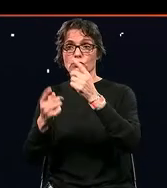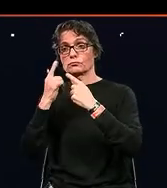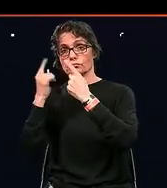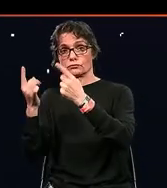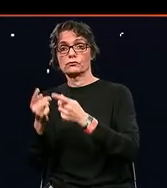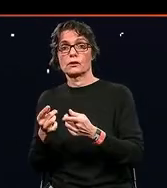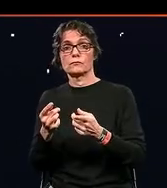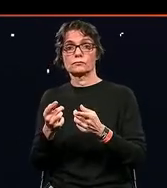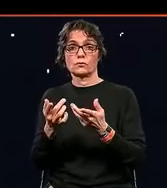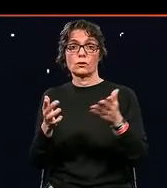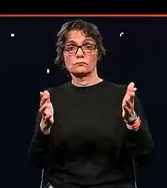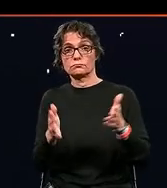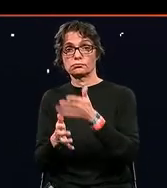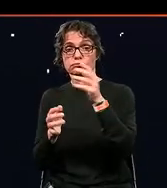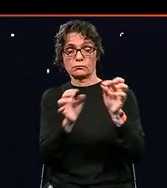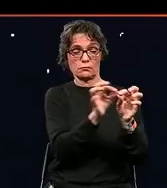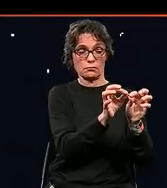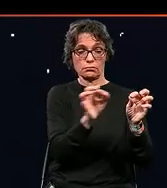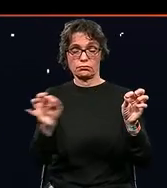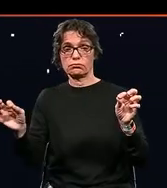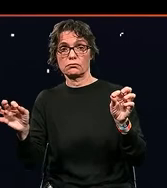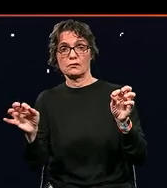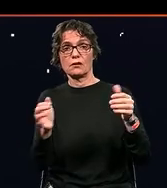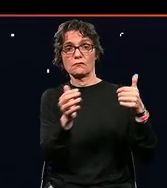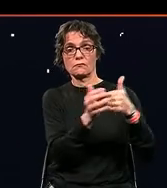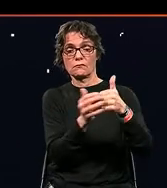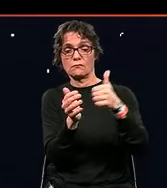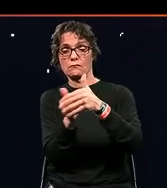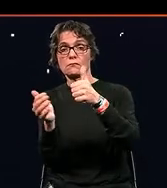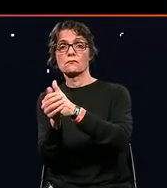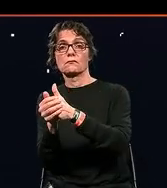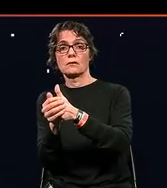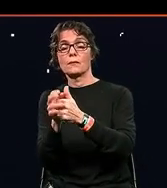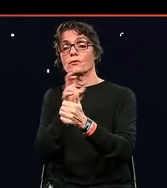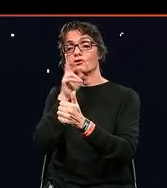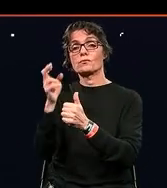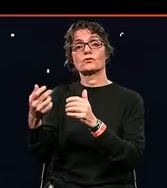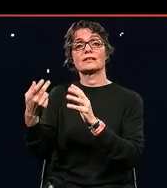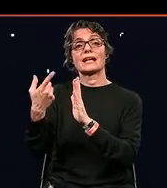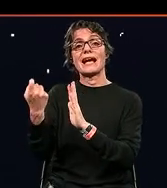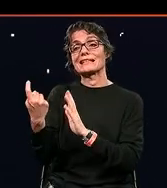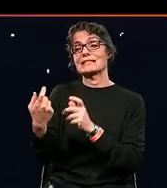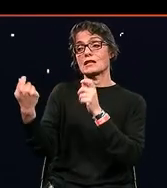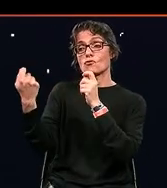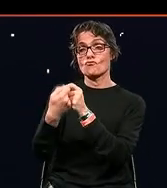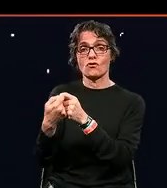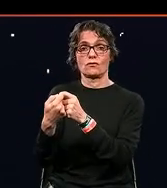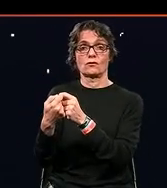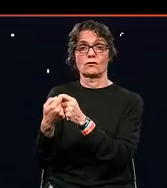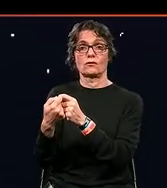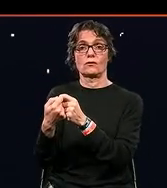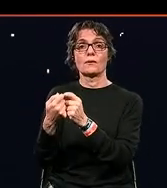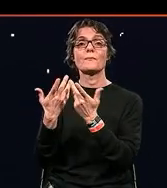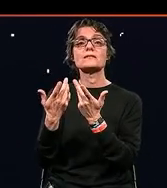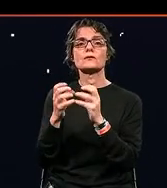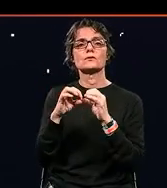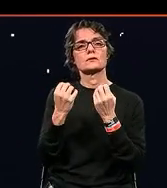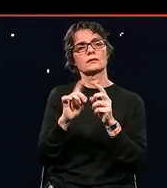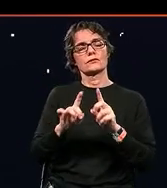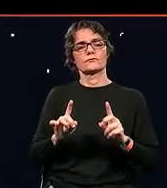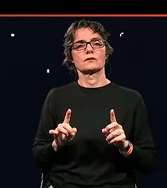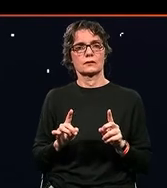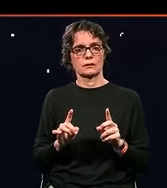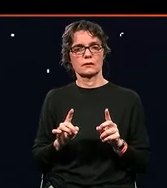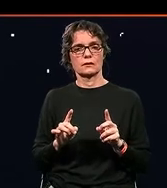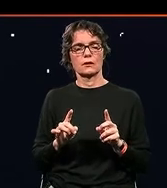which is a very slow way of acting on customers' needs. We have now entered the listening society. And in